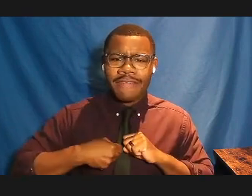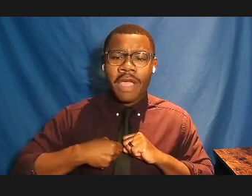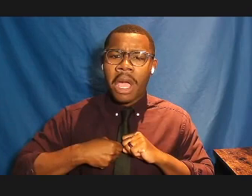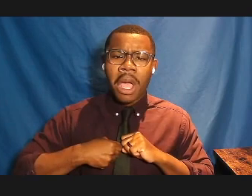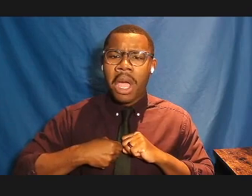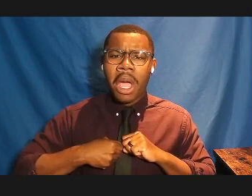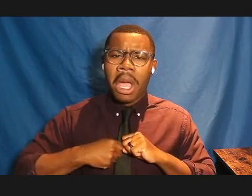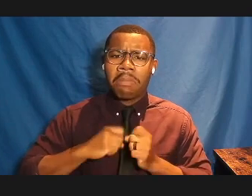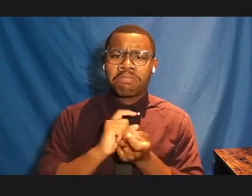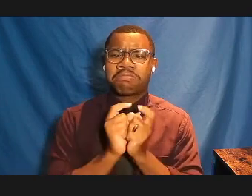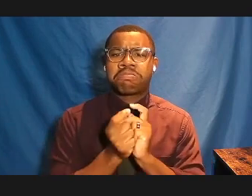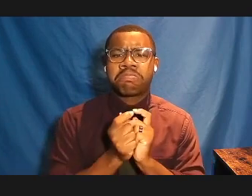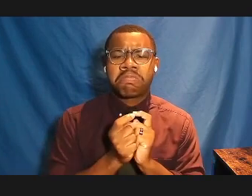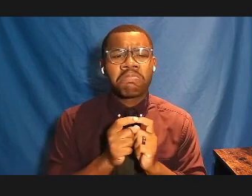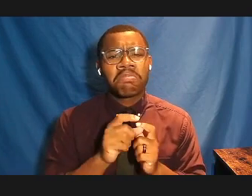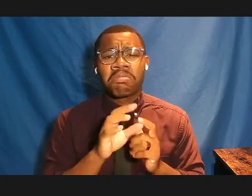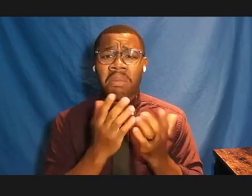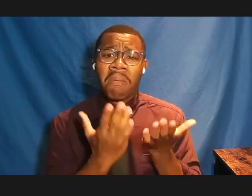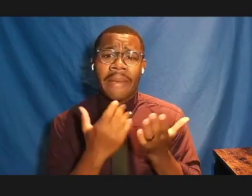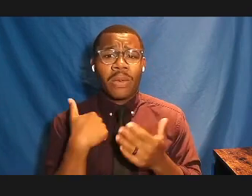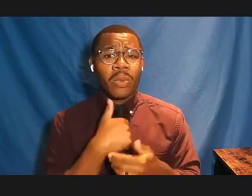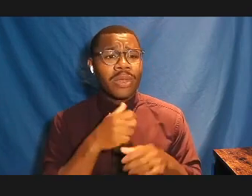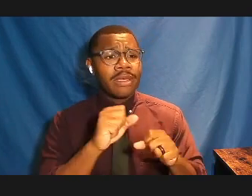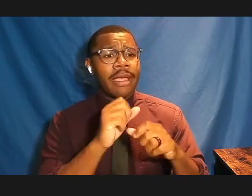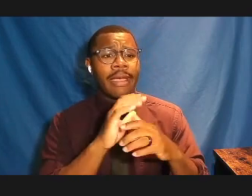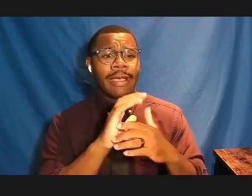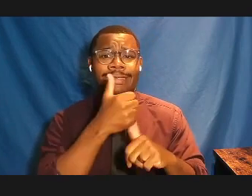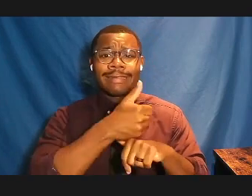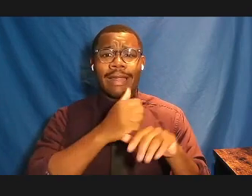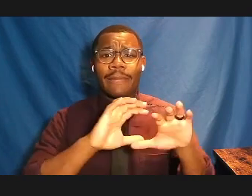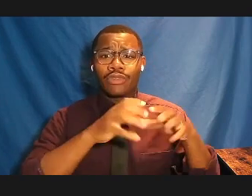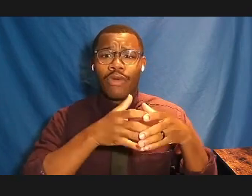well, maybe we can make a tribe. Maybe the tribe will just come back.